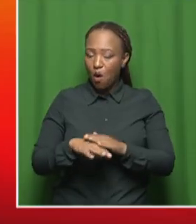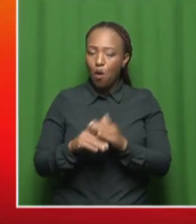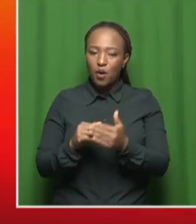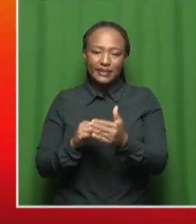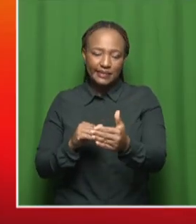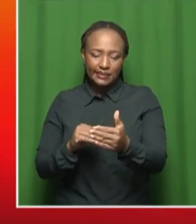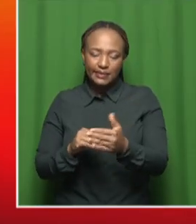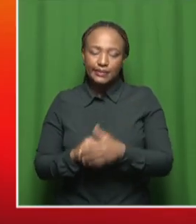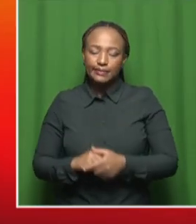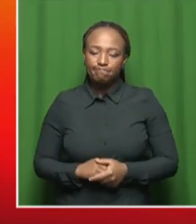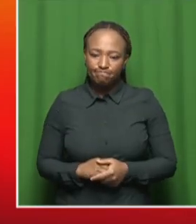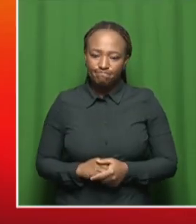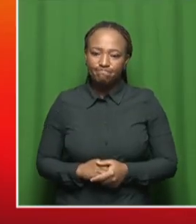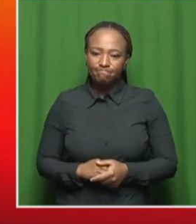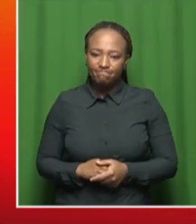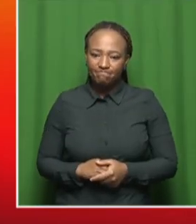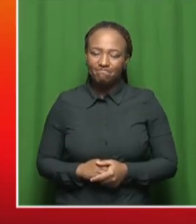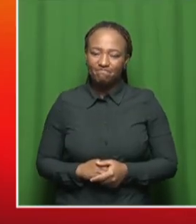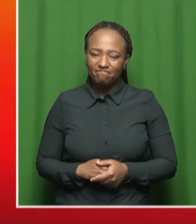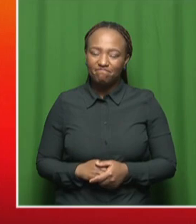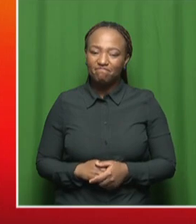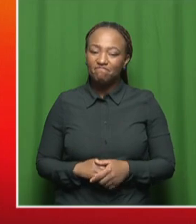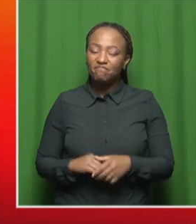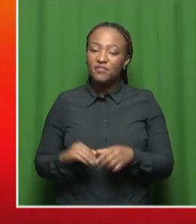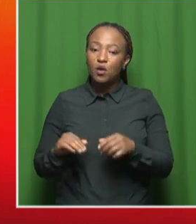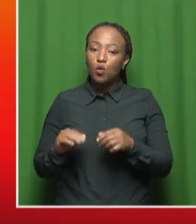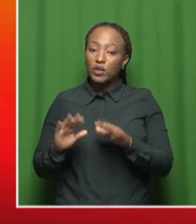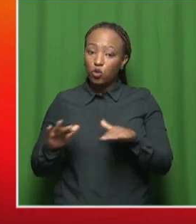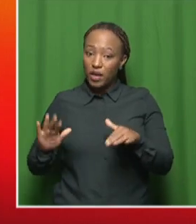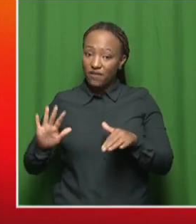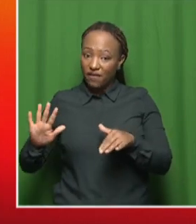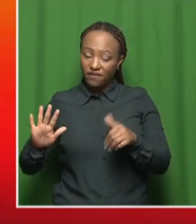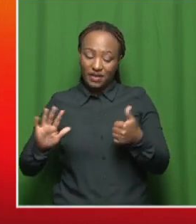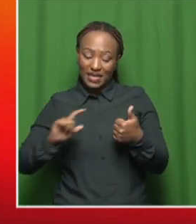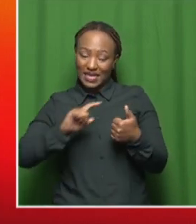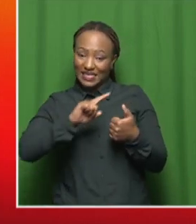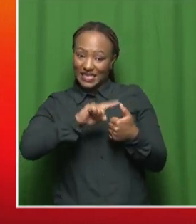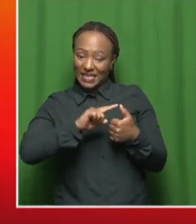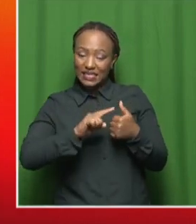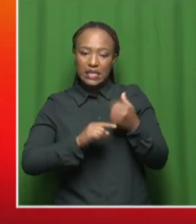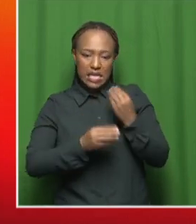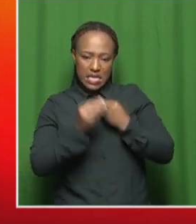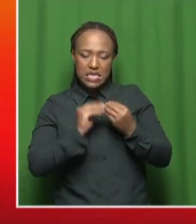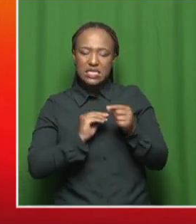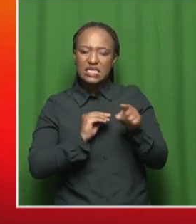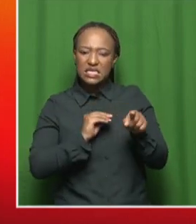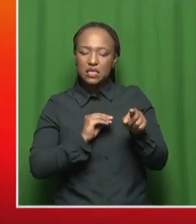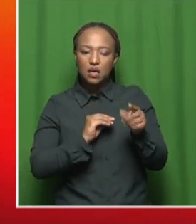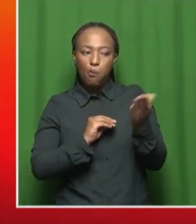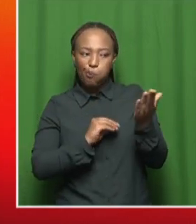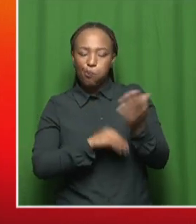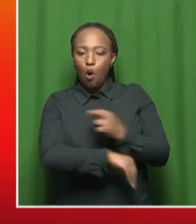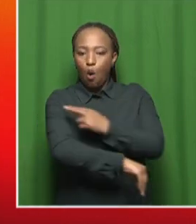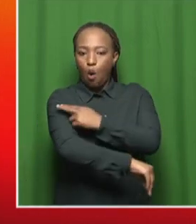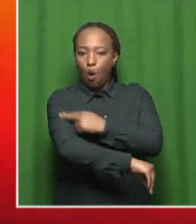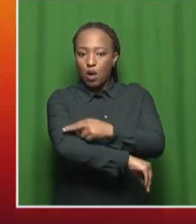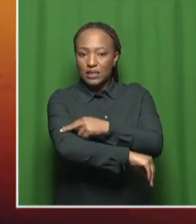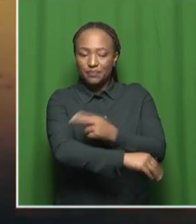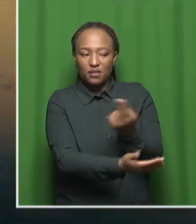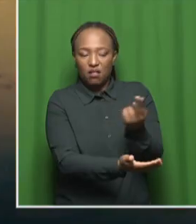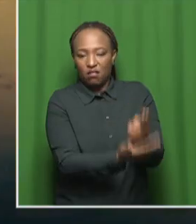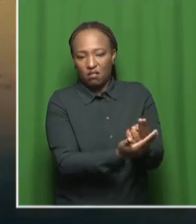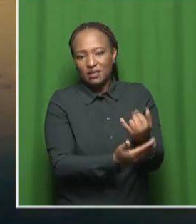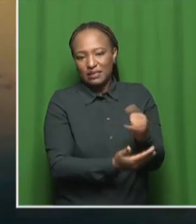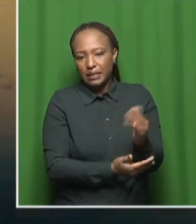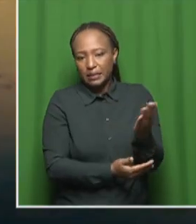of course, that sixth child who was also poisoned still in intensive care in hospital. All